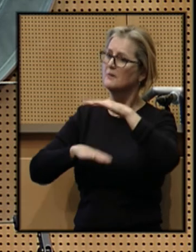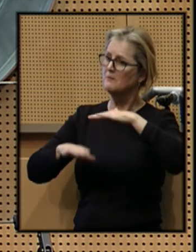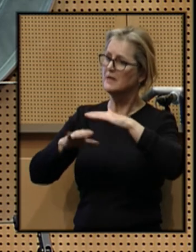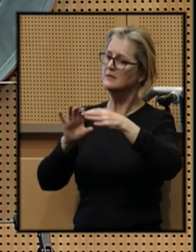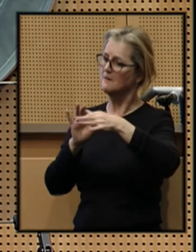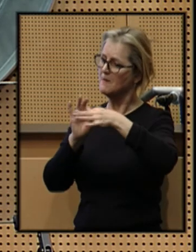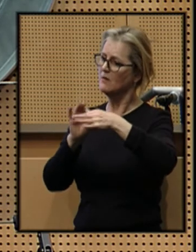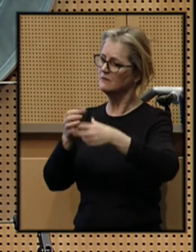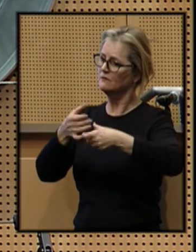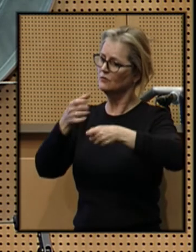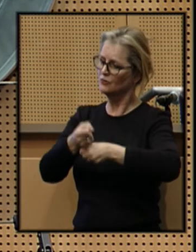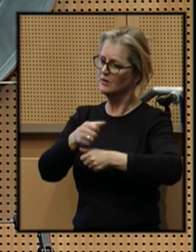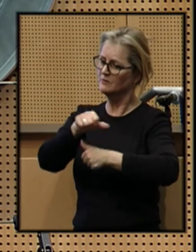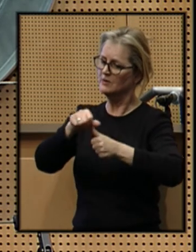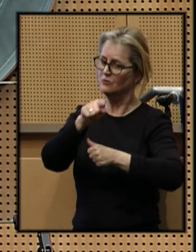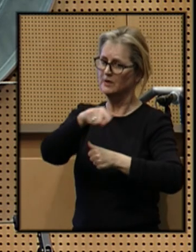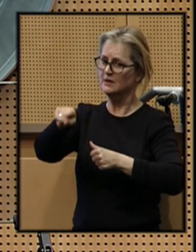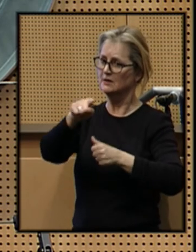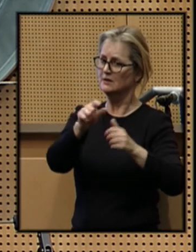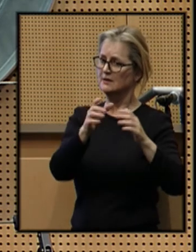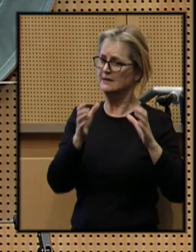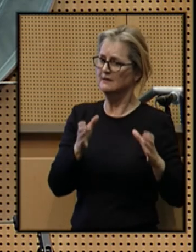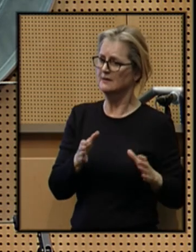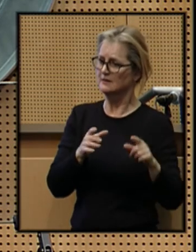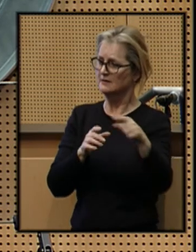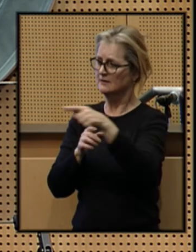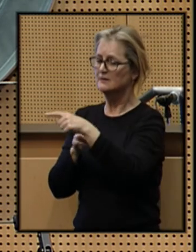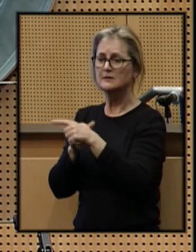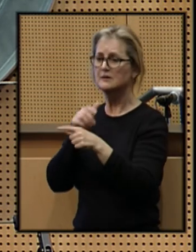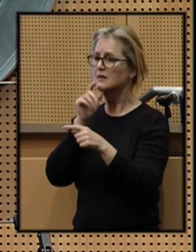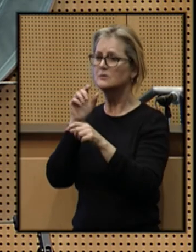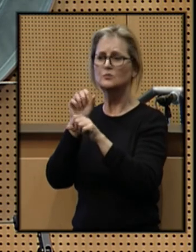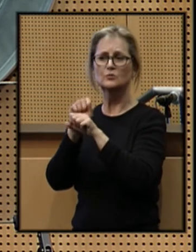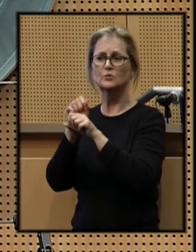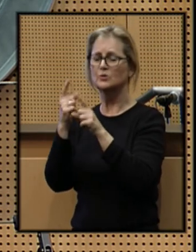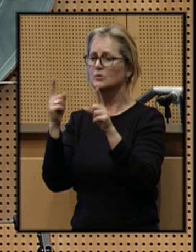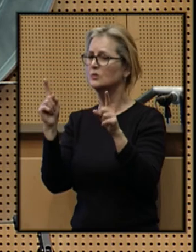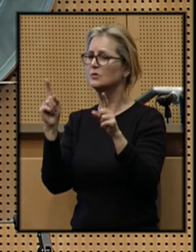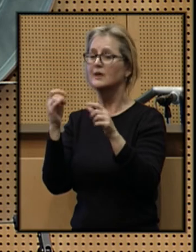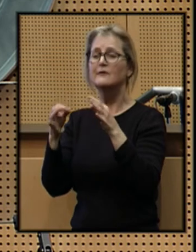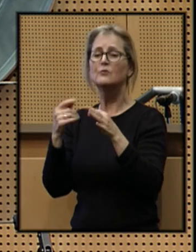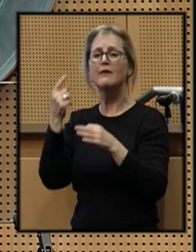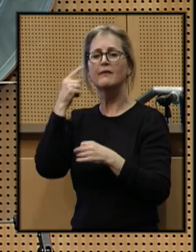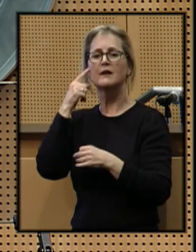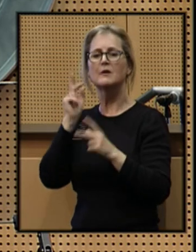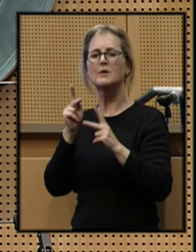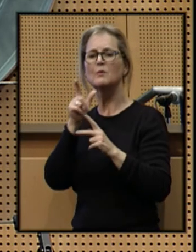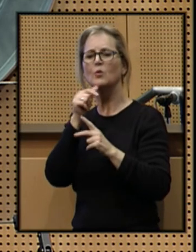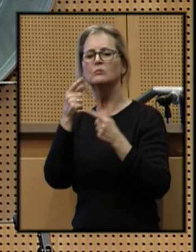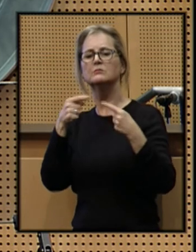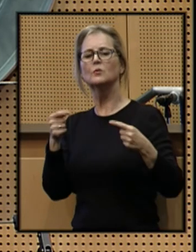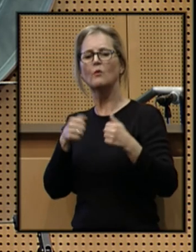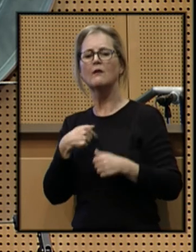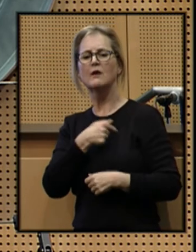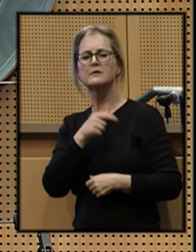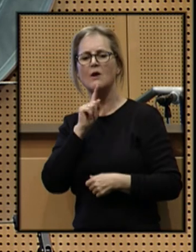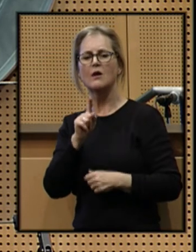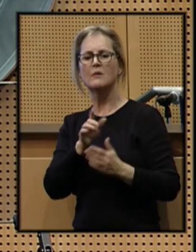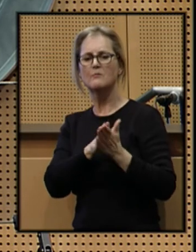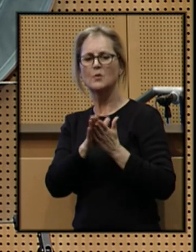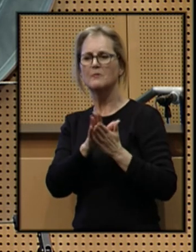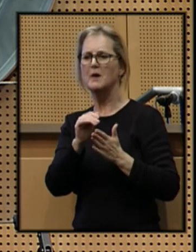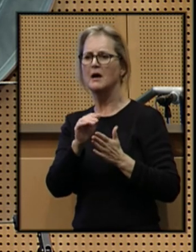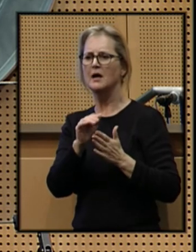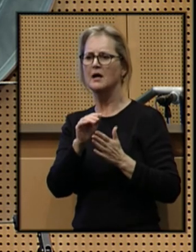work if we think people who disagree with us are motivated